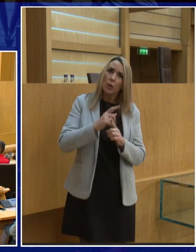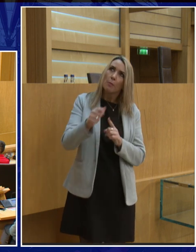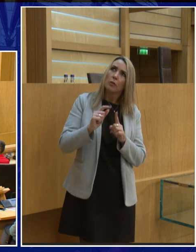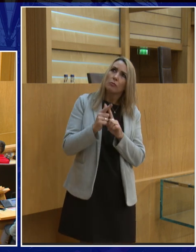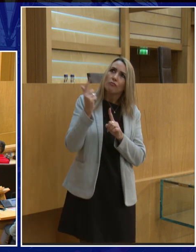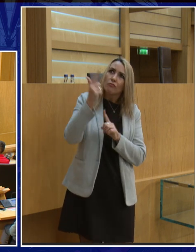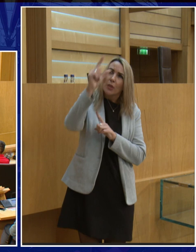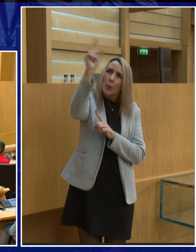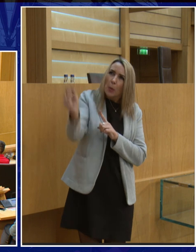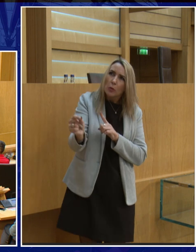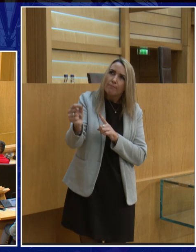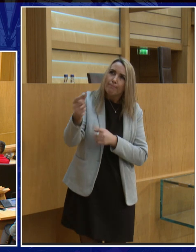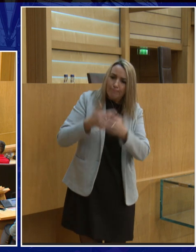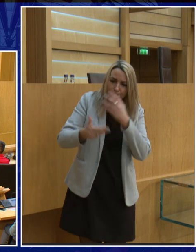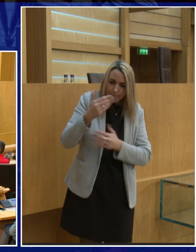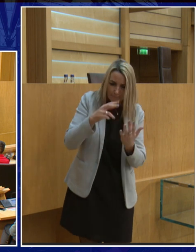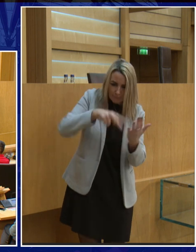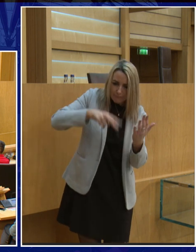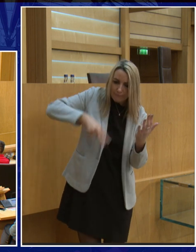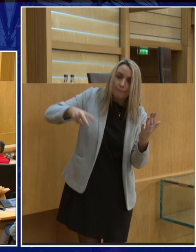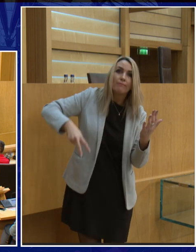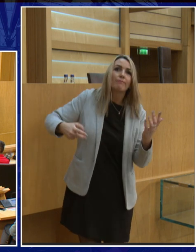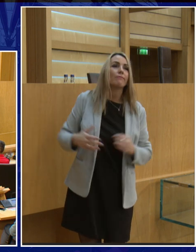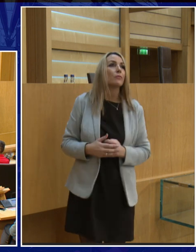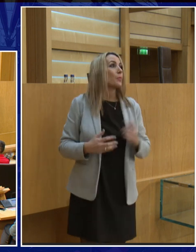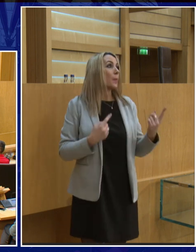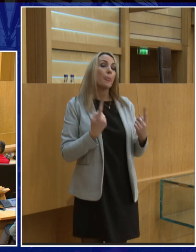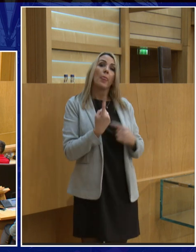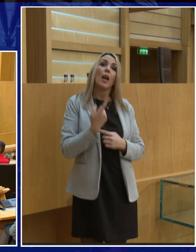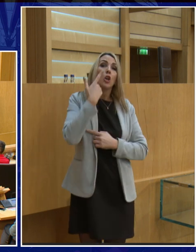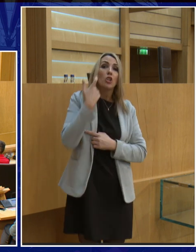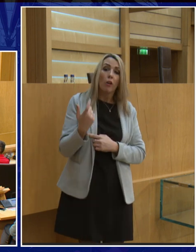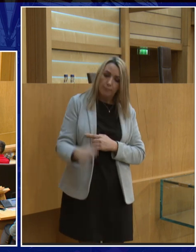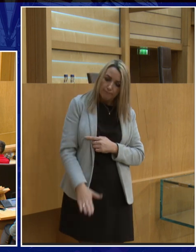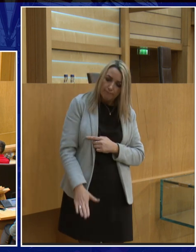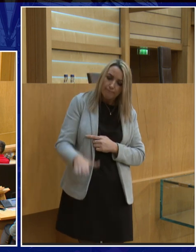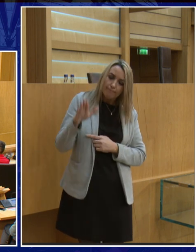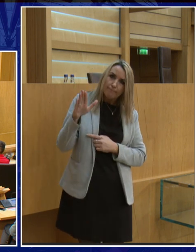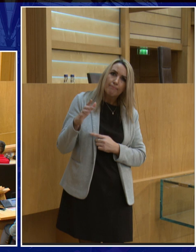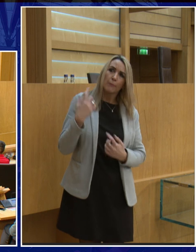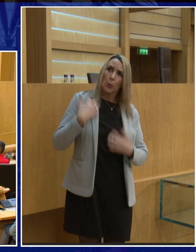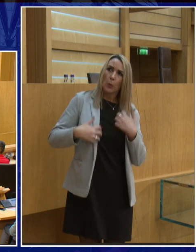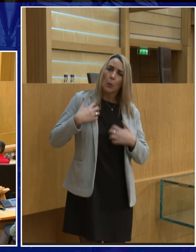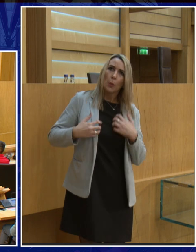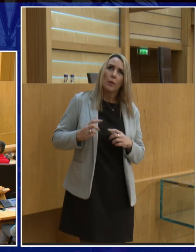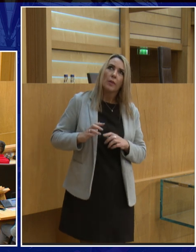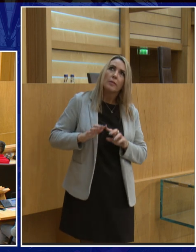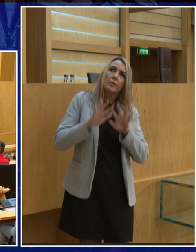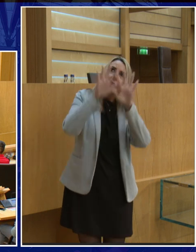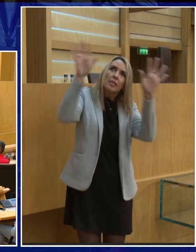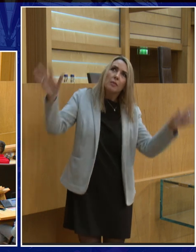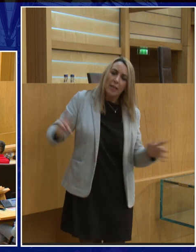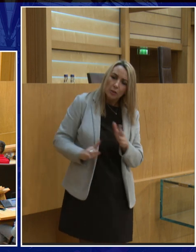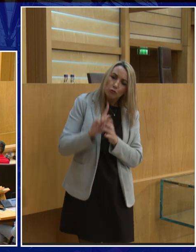our unique neighbour in the sky. As a young child, she'd dreamed of space travel to visit